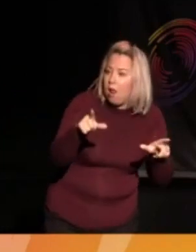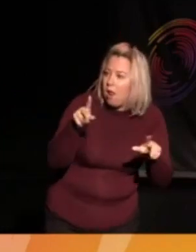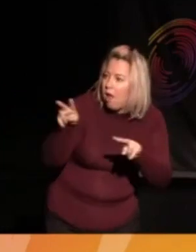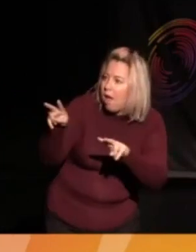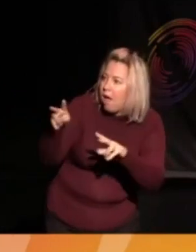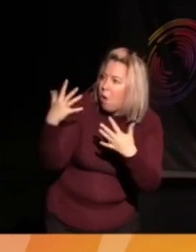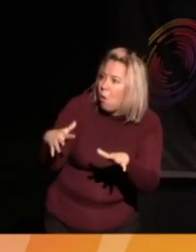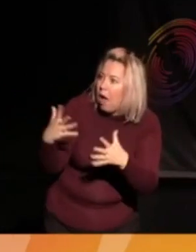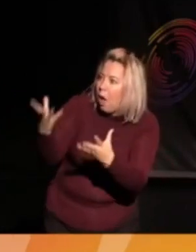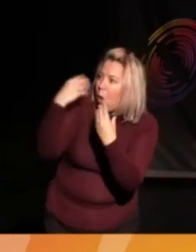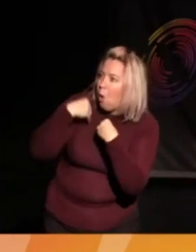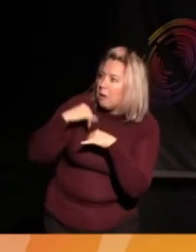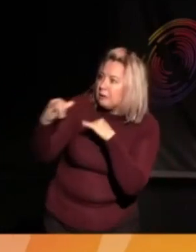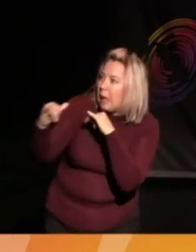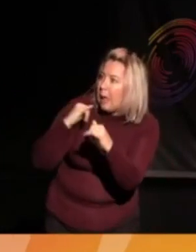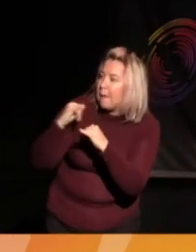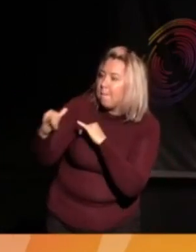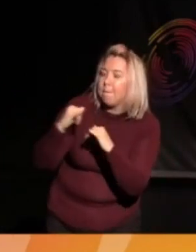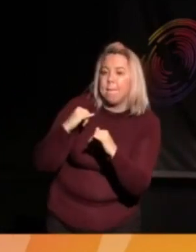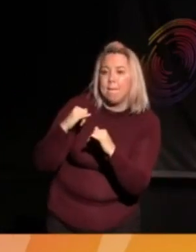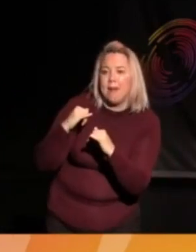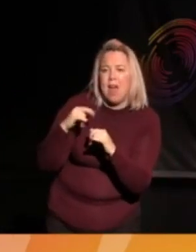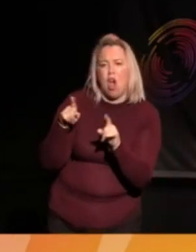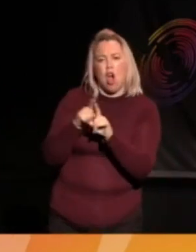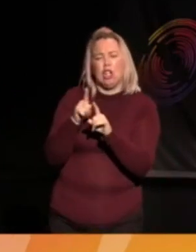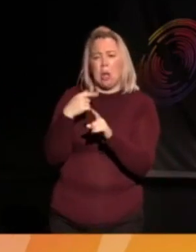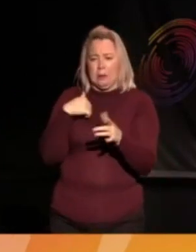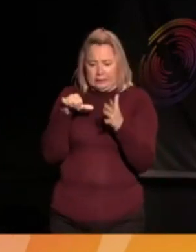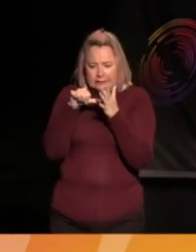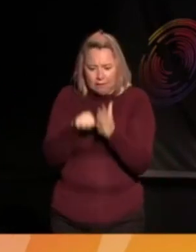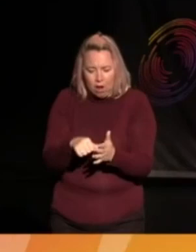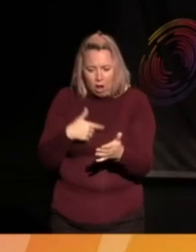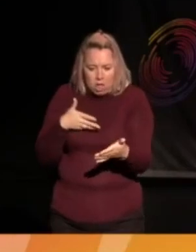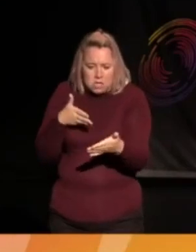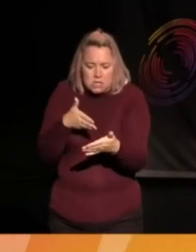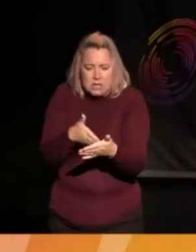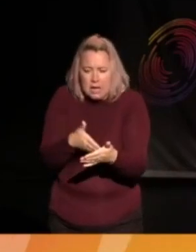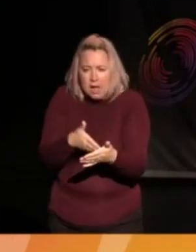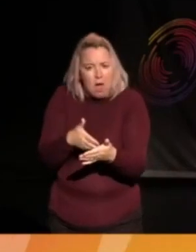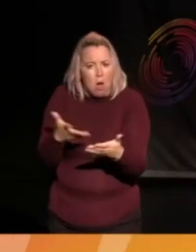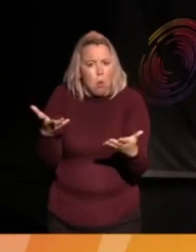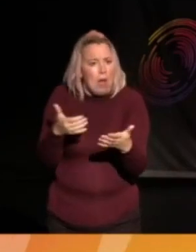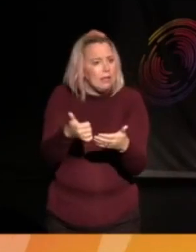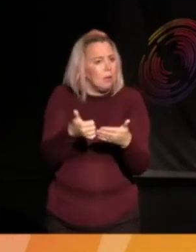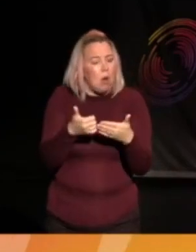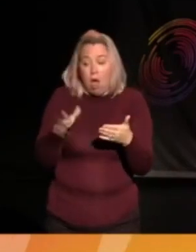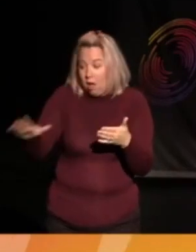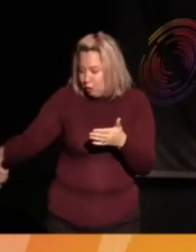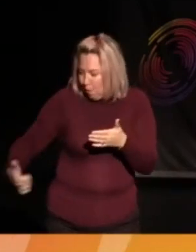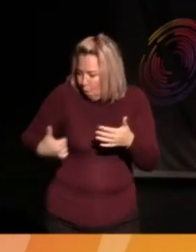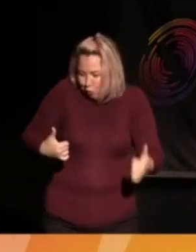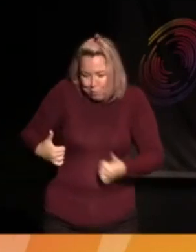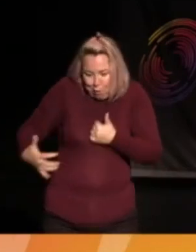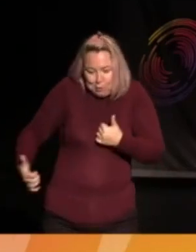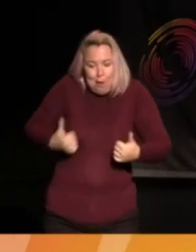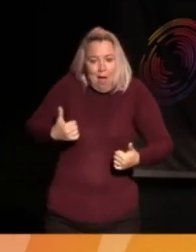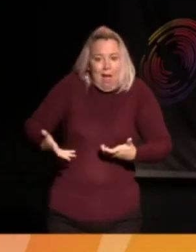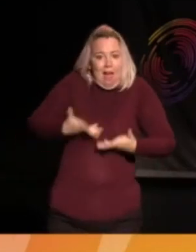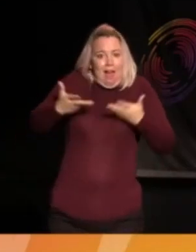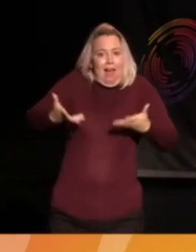and lift each other up and reassure each other when things do get hard. Because there is always that risk of, with direct action, that you do get